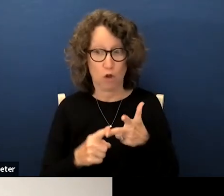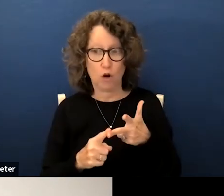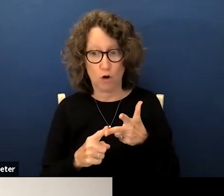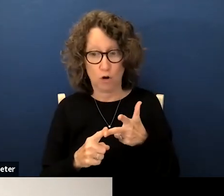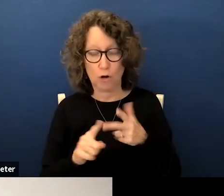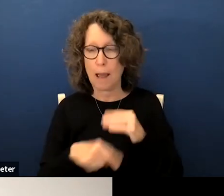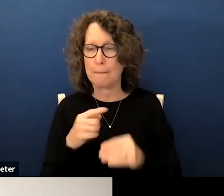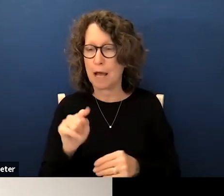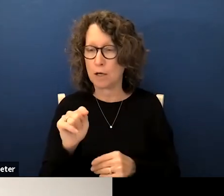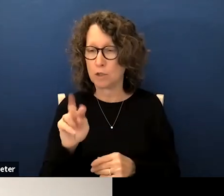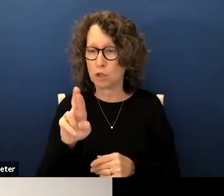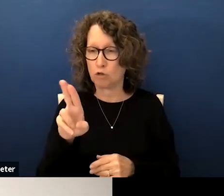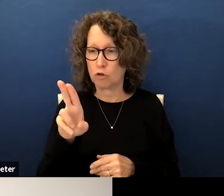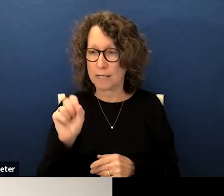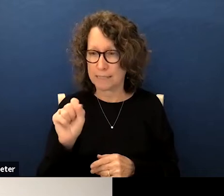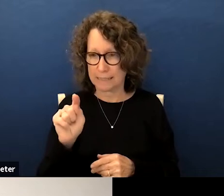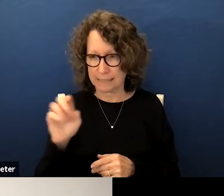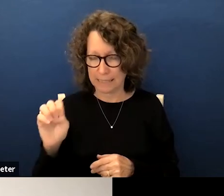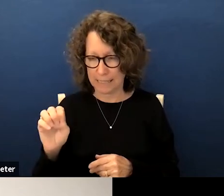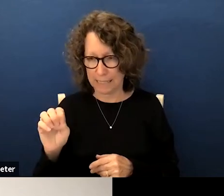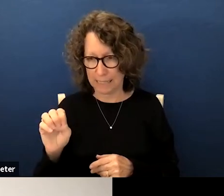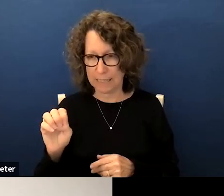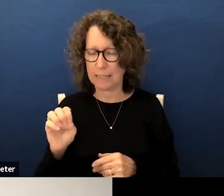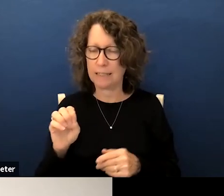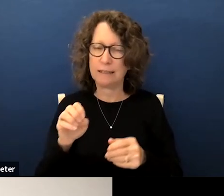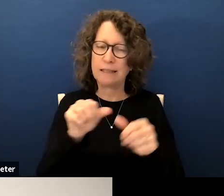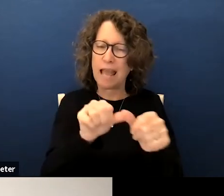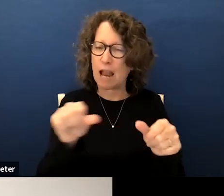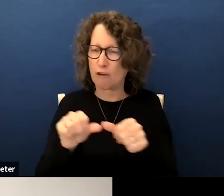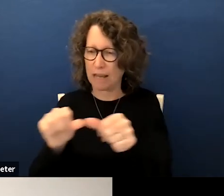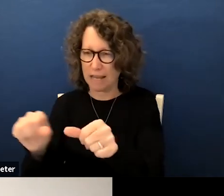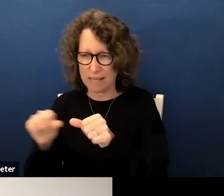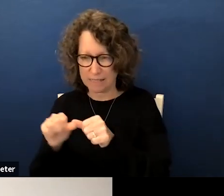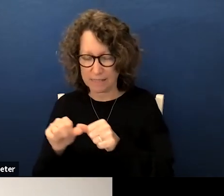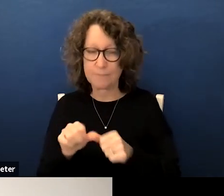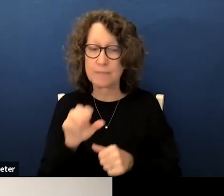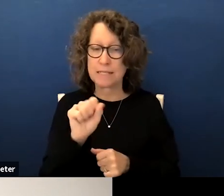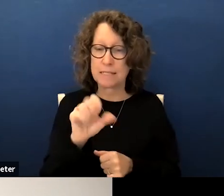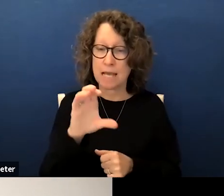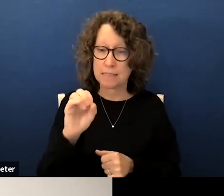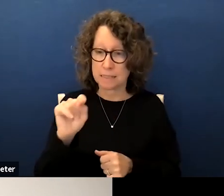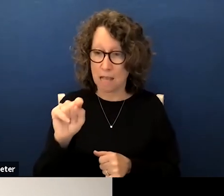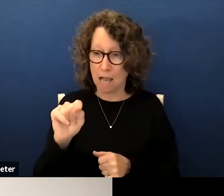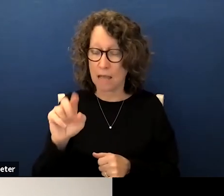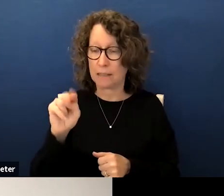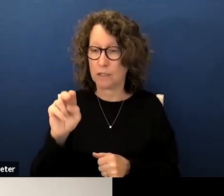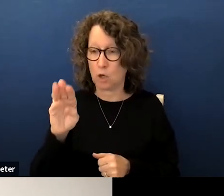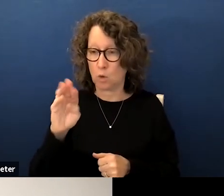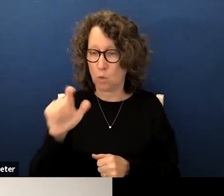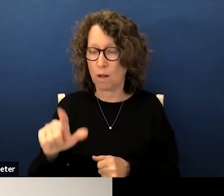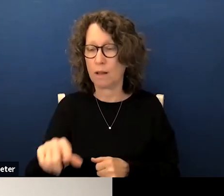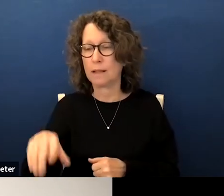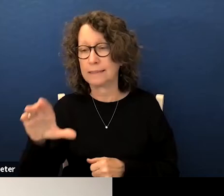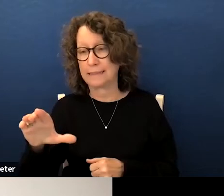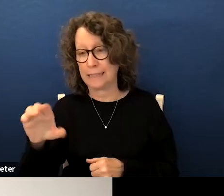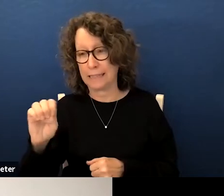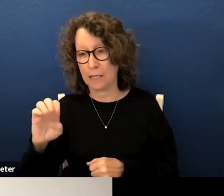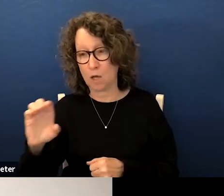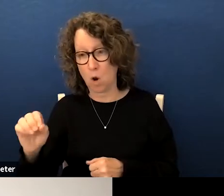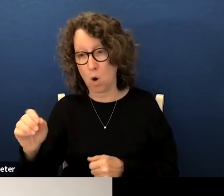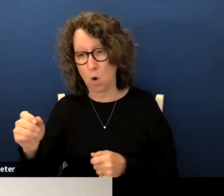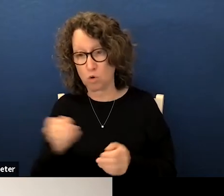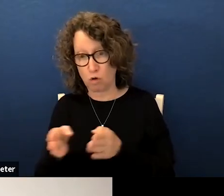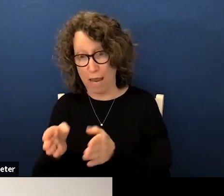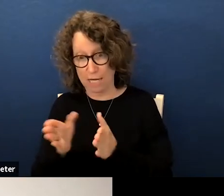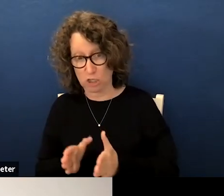on trustee area scenarios first just to let you know what's happening scott newell the ceo of corporative strategies will